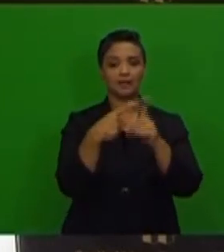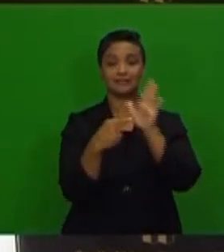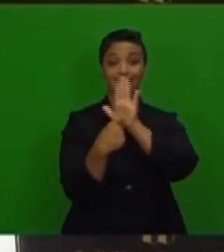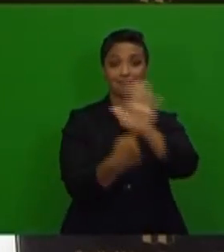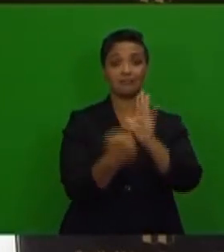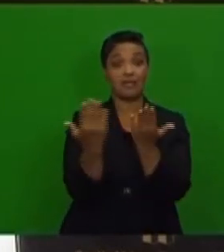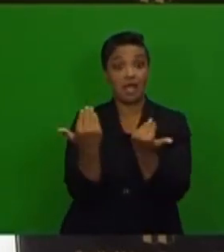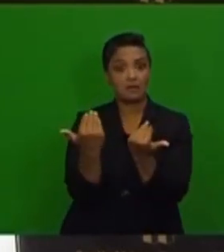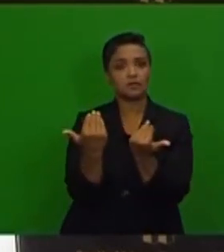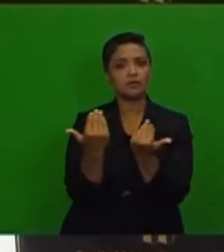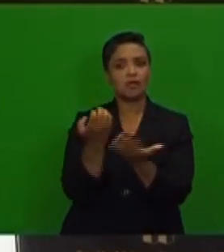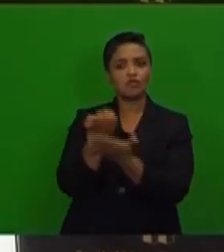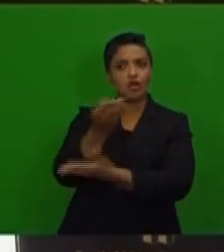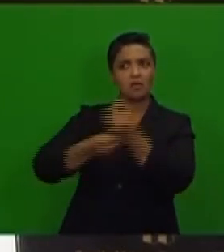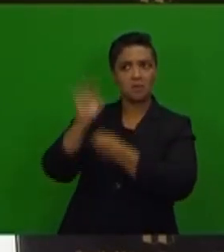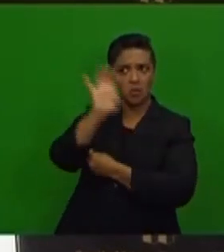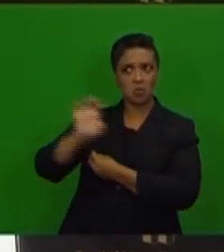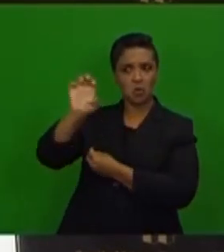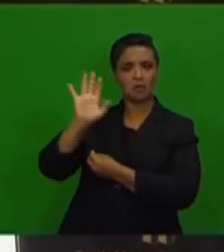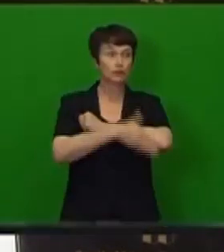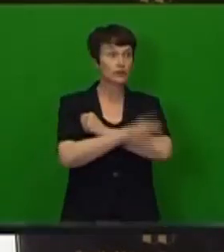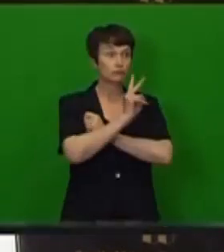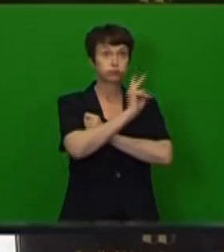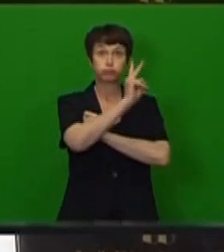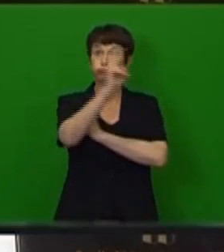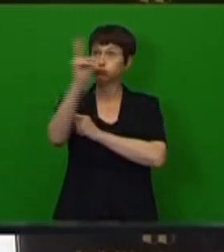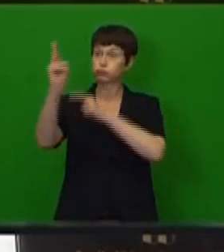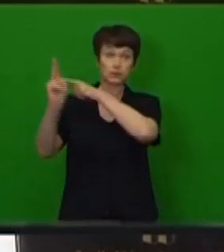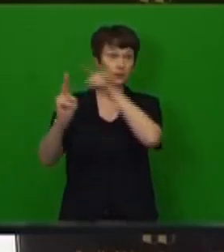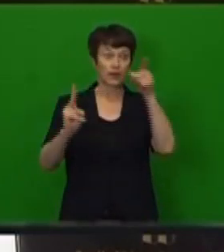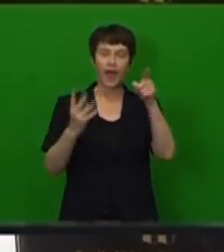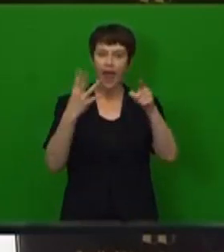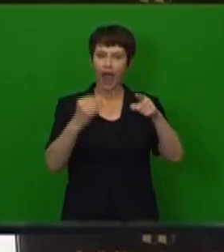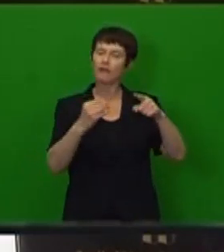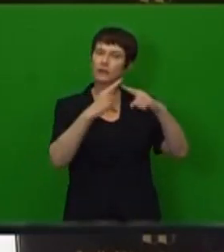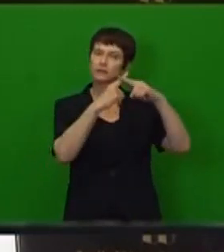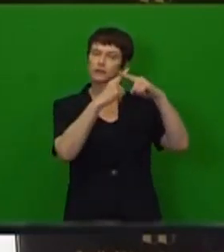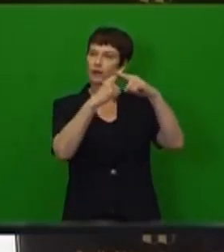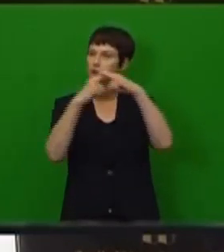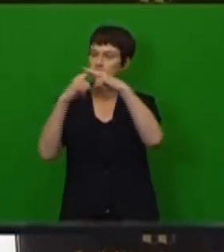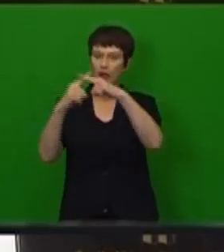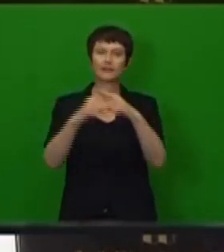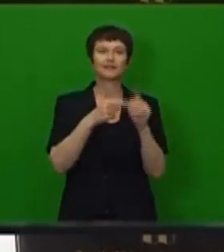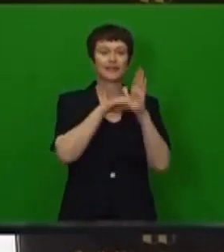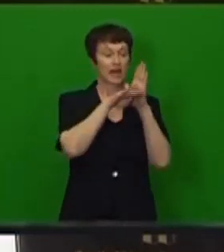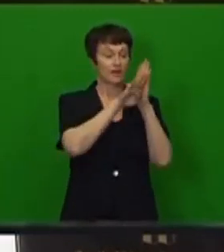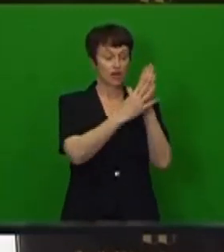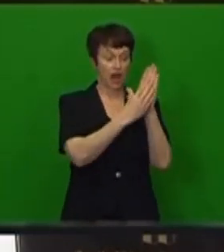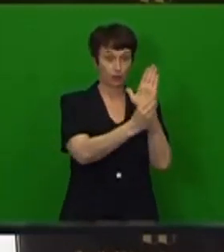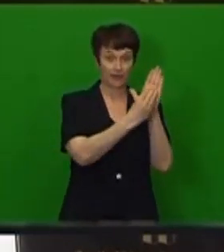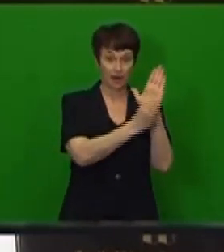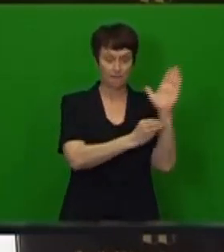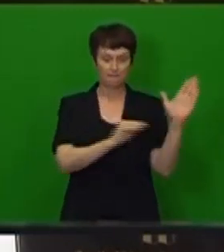most advanced economies remain below targeted levels. Barring significant shocks, monetary